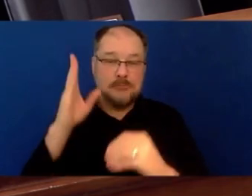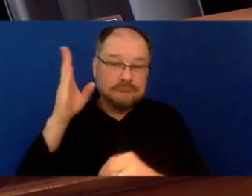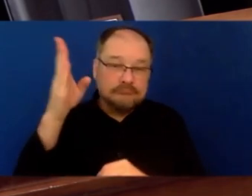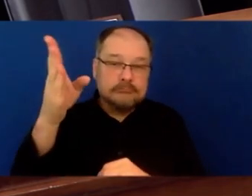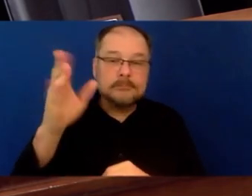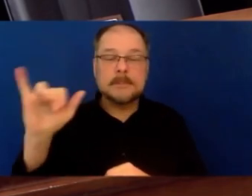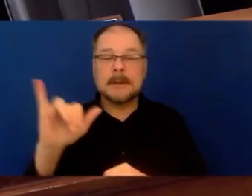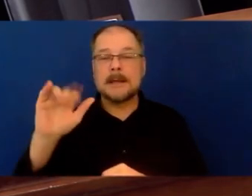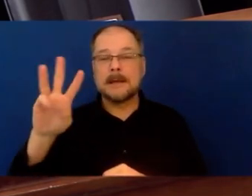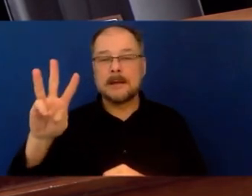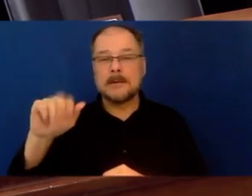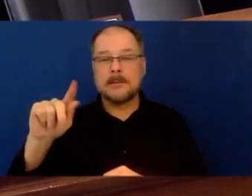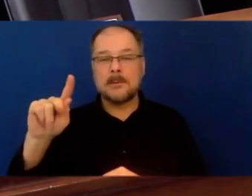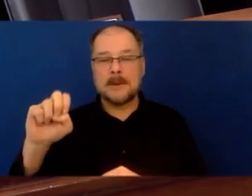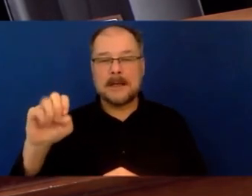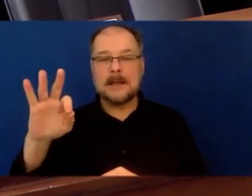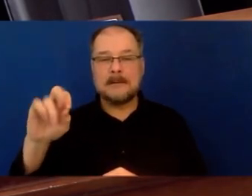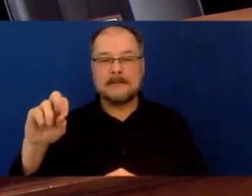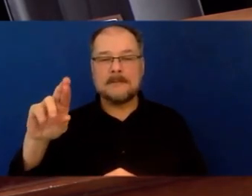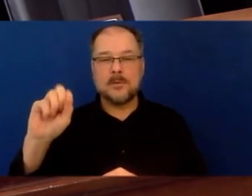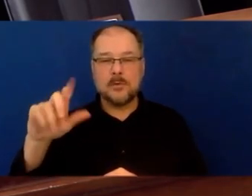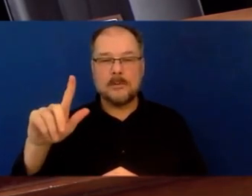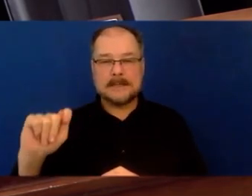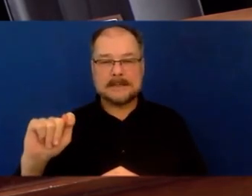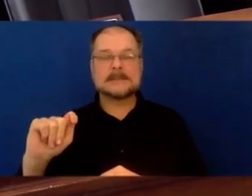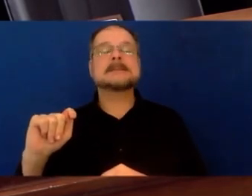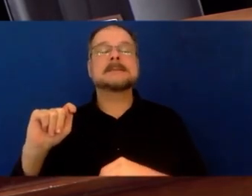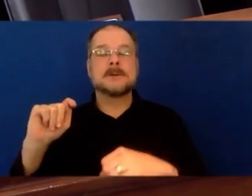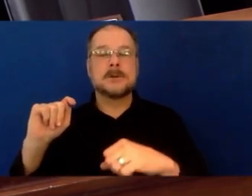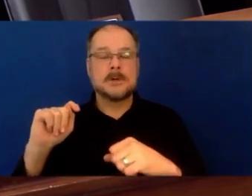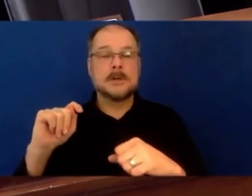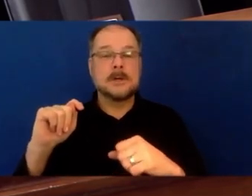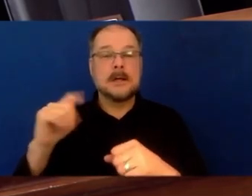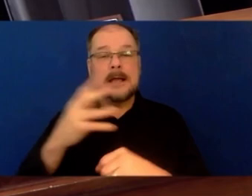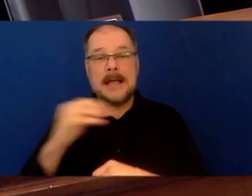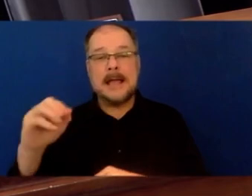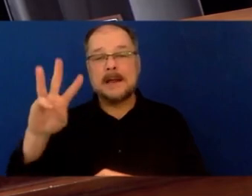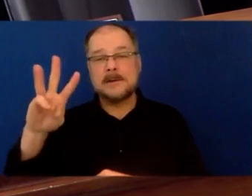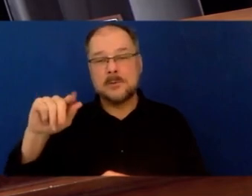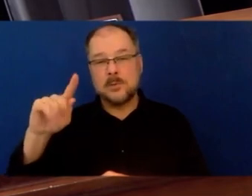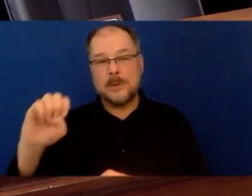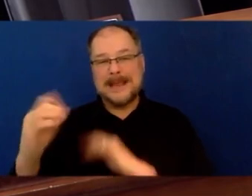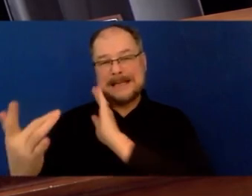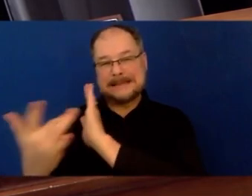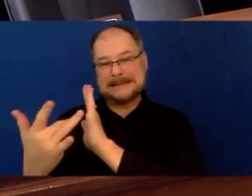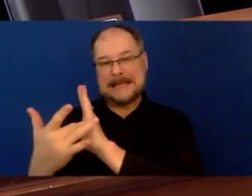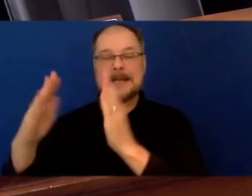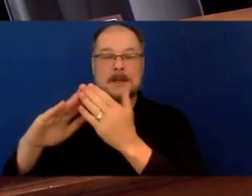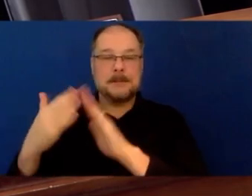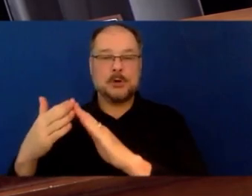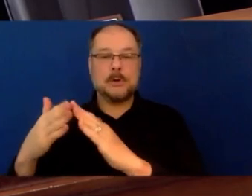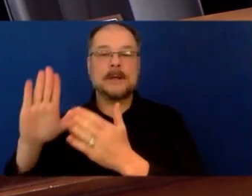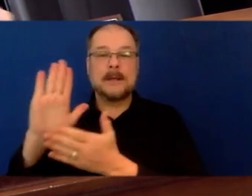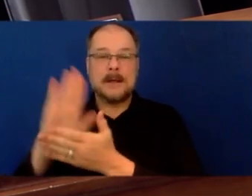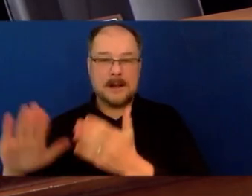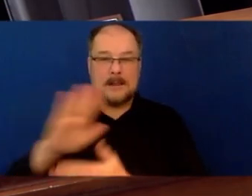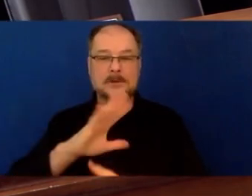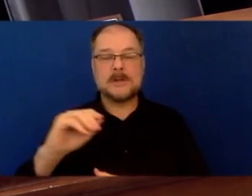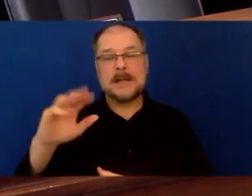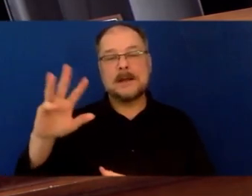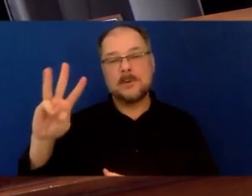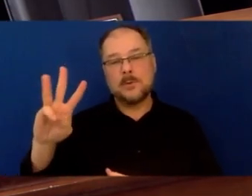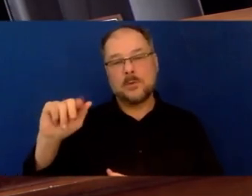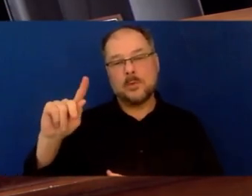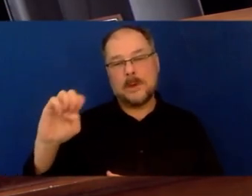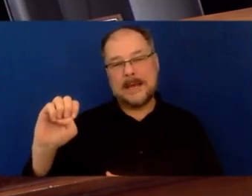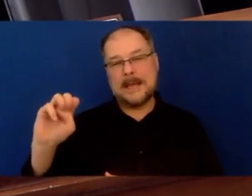early College of Health and Sciences partners with Wake Tech Community College and Wake Med to provide students with hands-on experience,